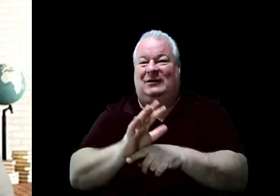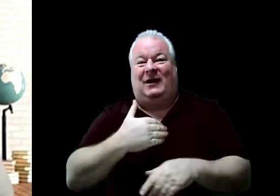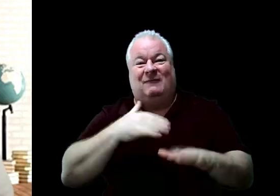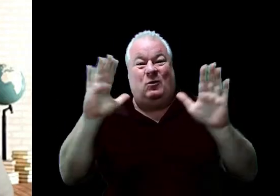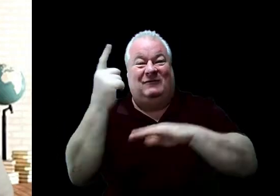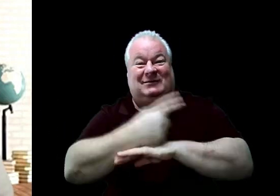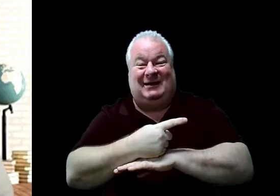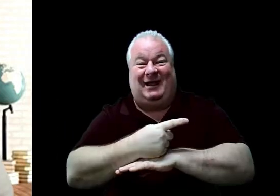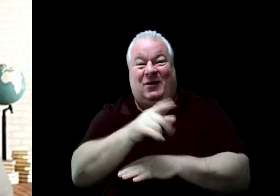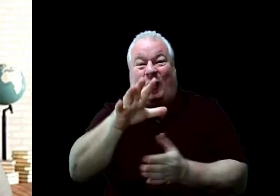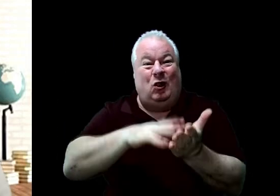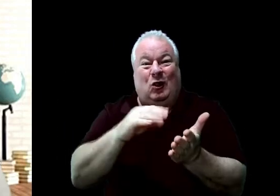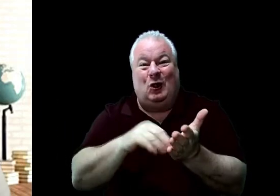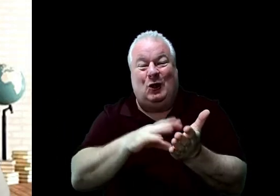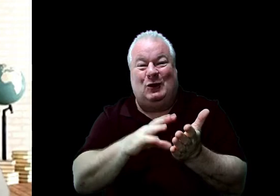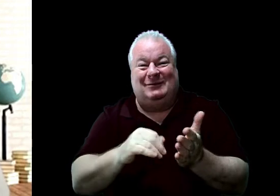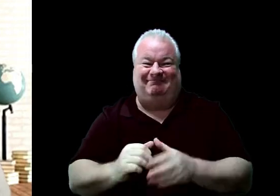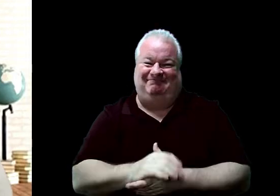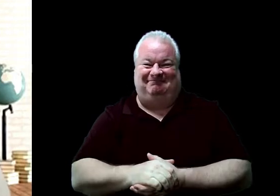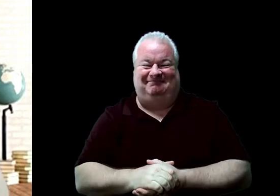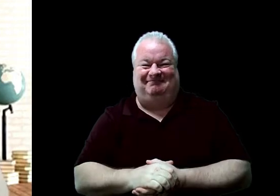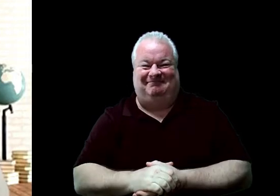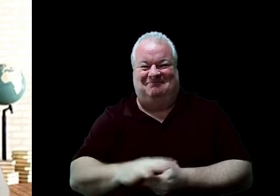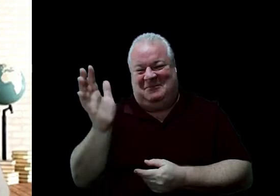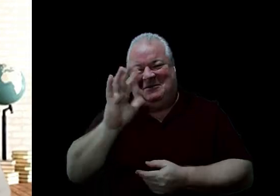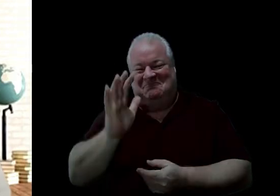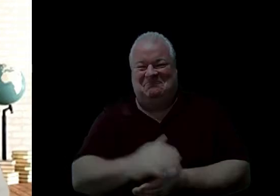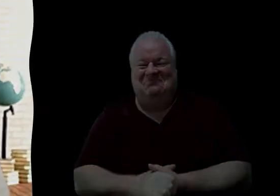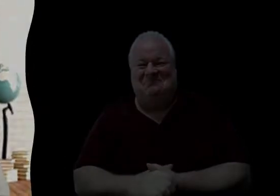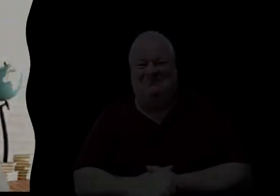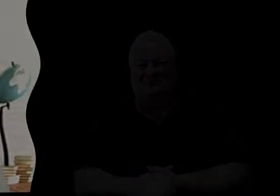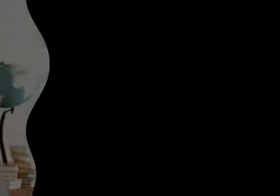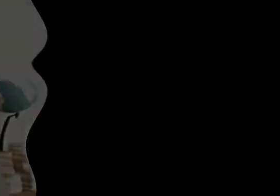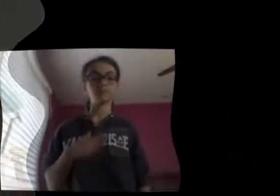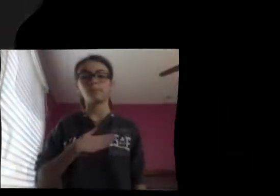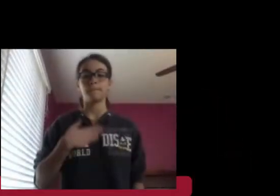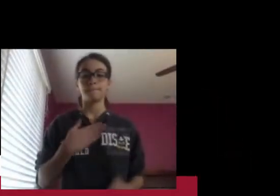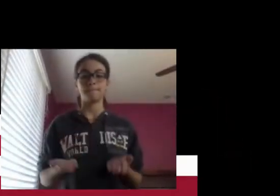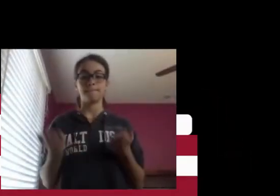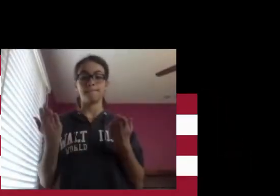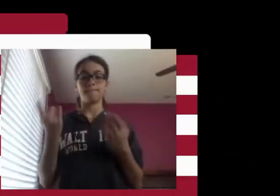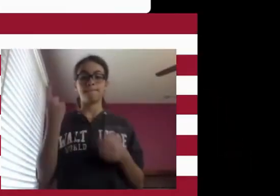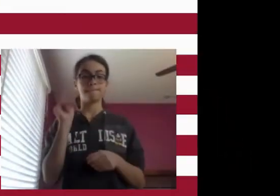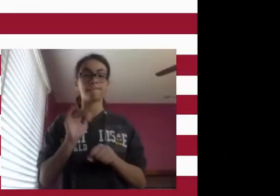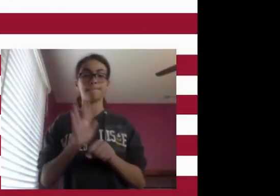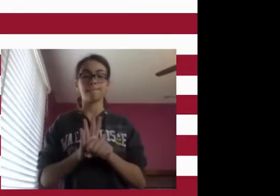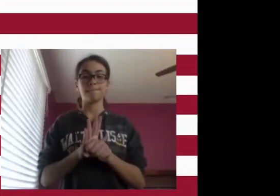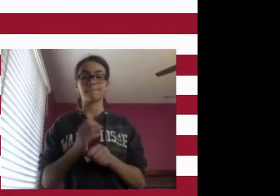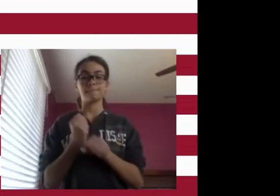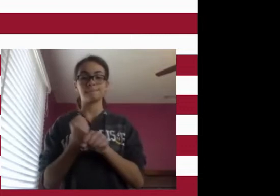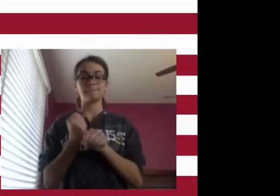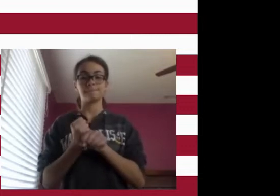day of learning. Bye-bye. Please rise for the Pledge of